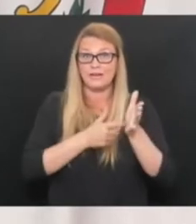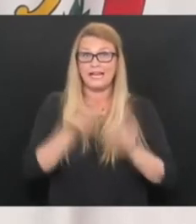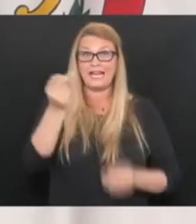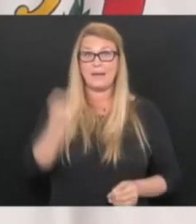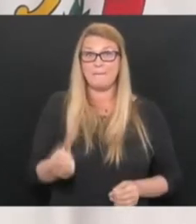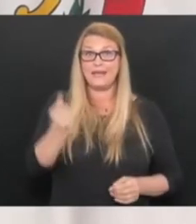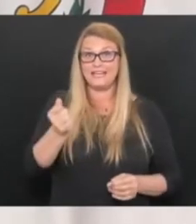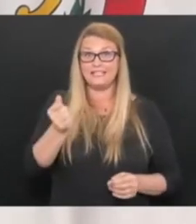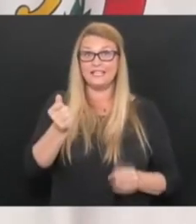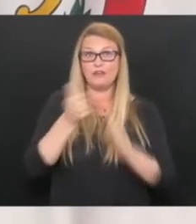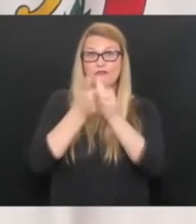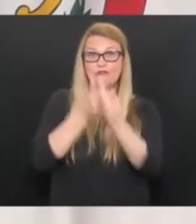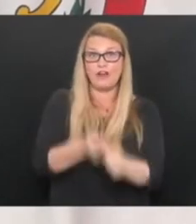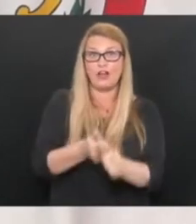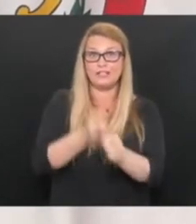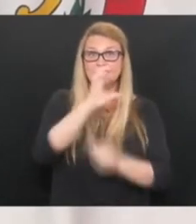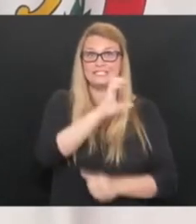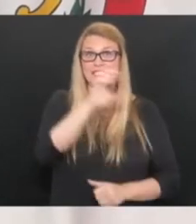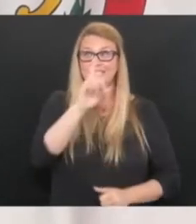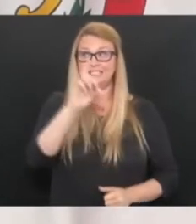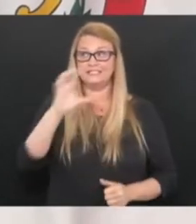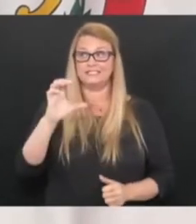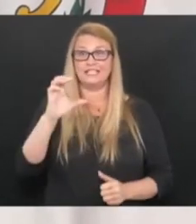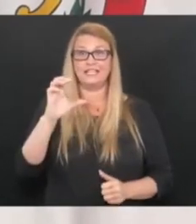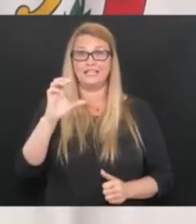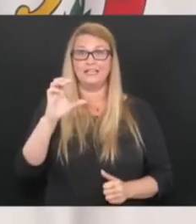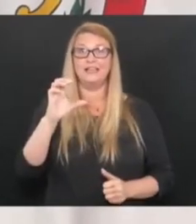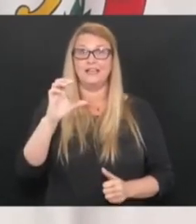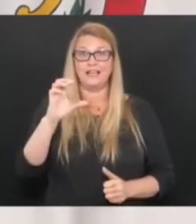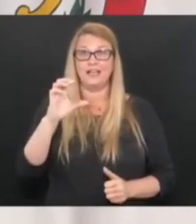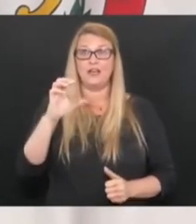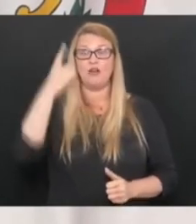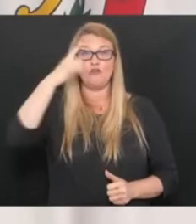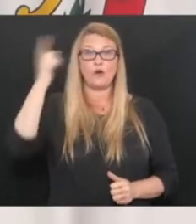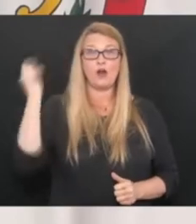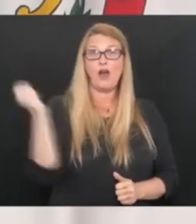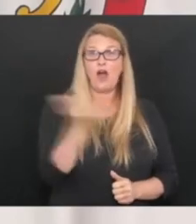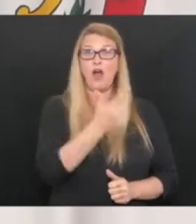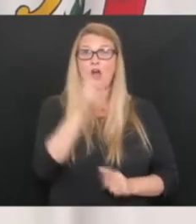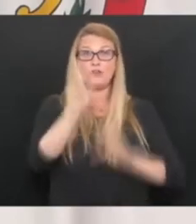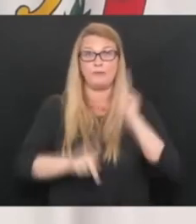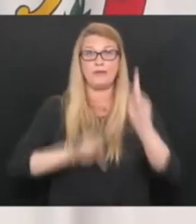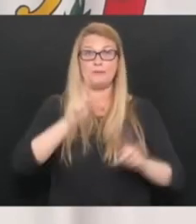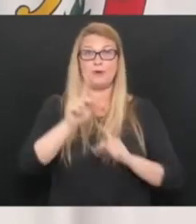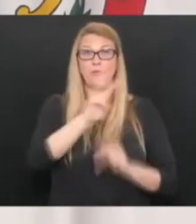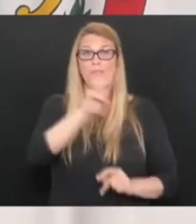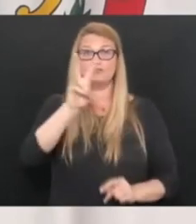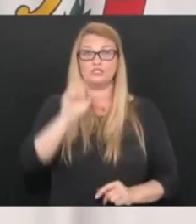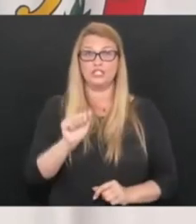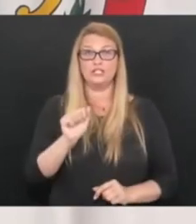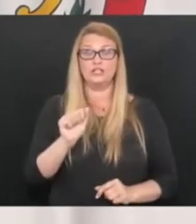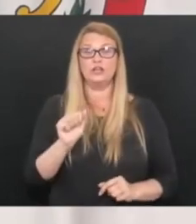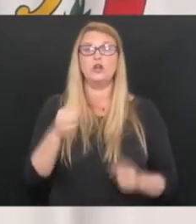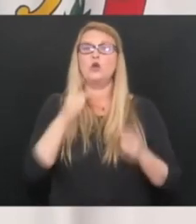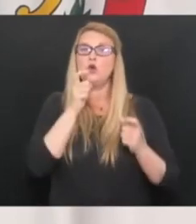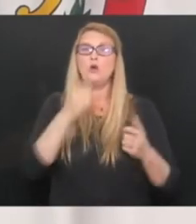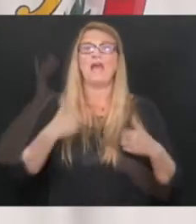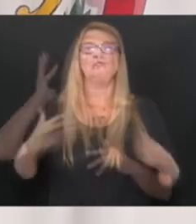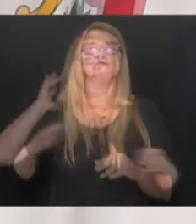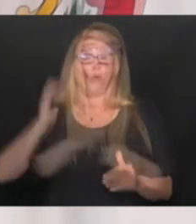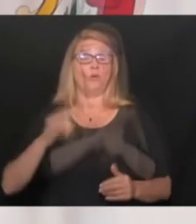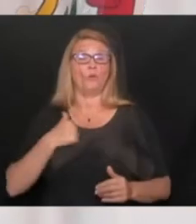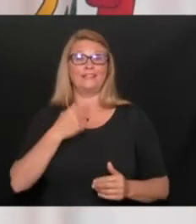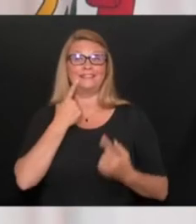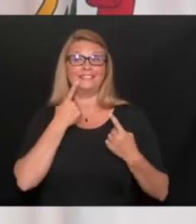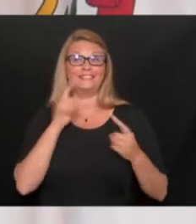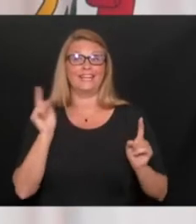begin following the updated CDC guidance for all those West Virginians that are fully vaccinated.